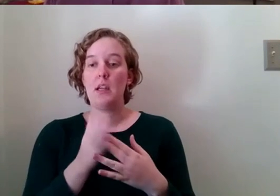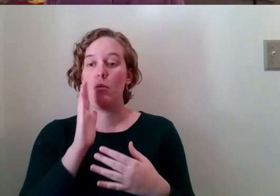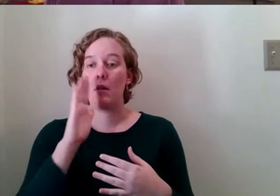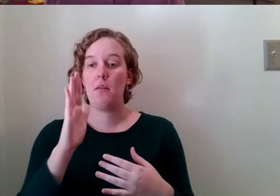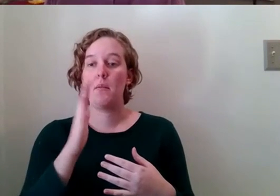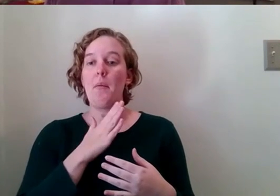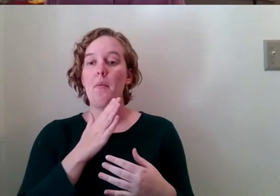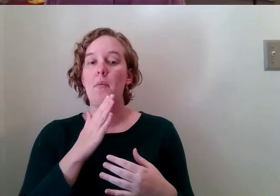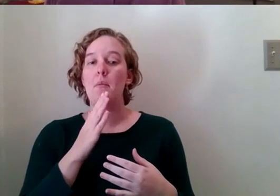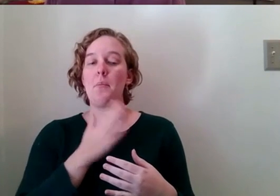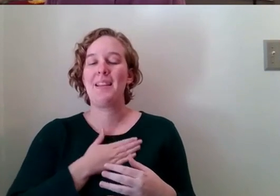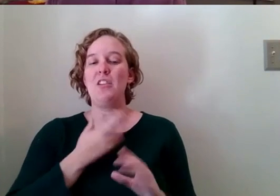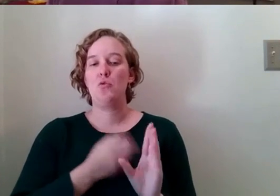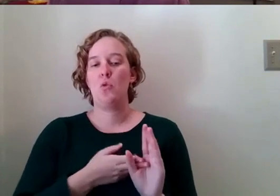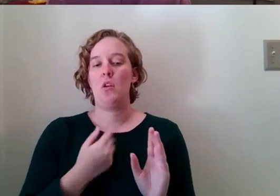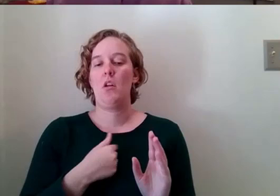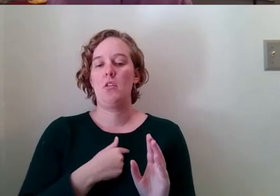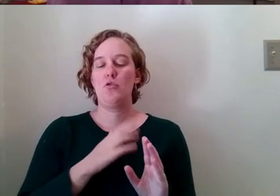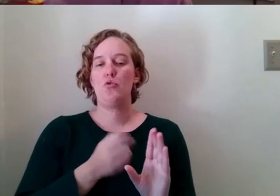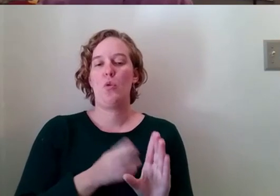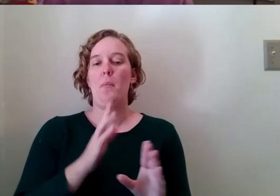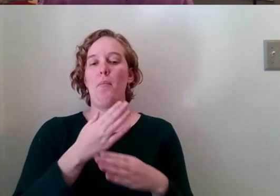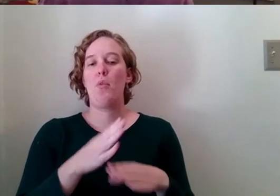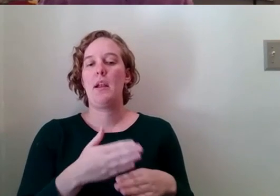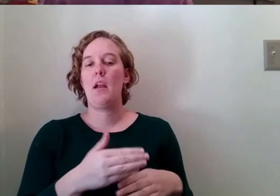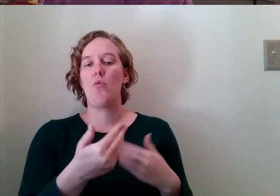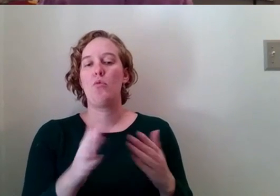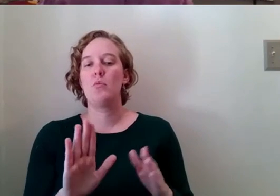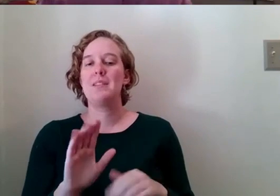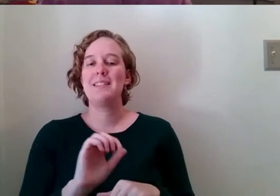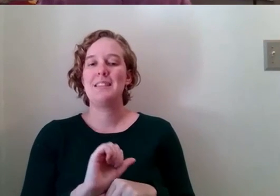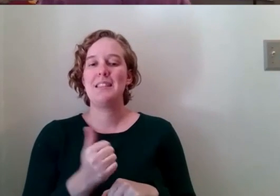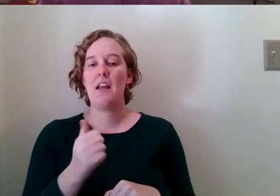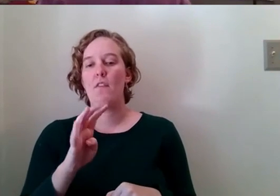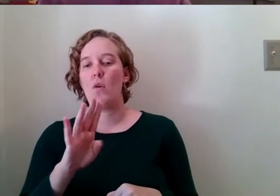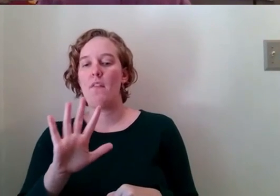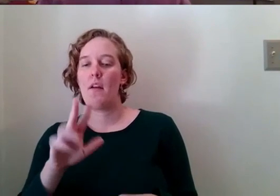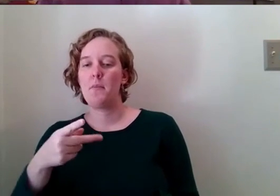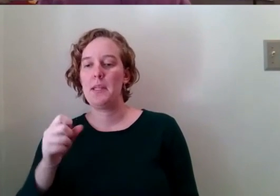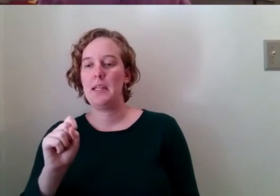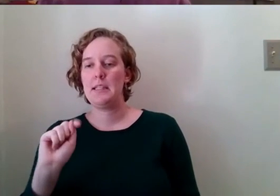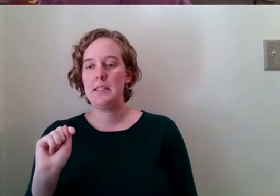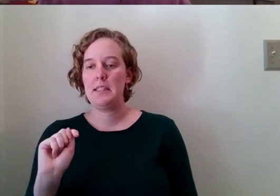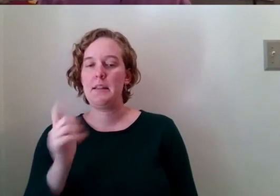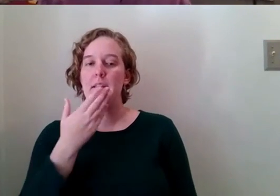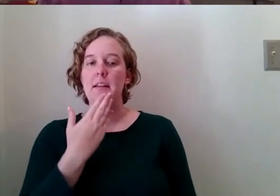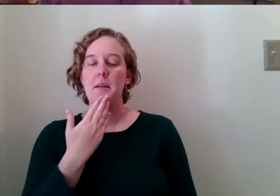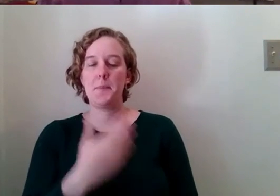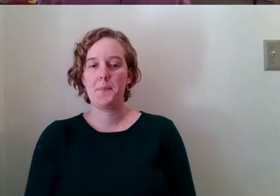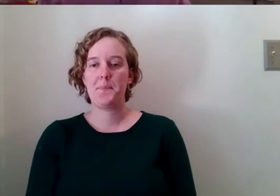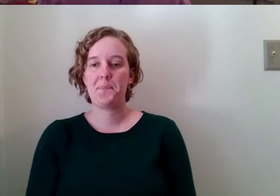please join us and join your breakout groups back here at 10 45 pacific time thanks